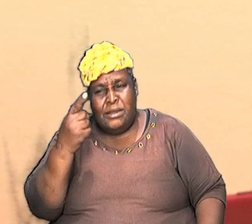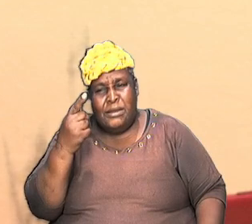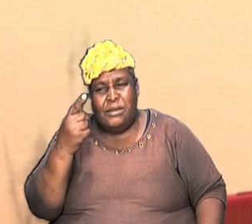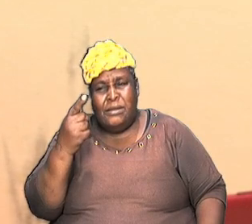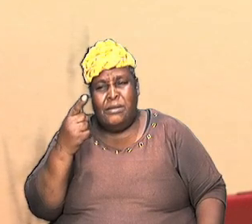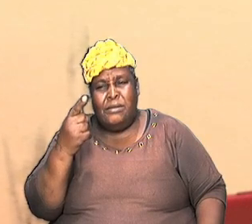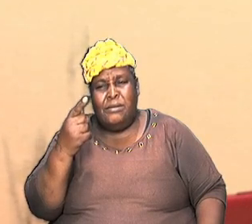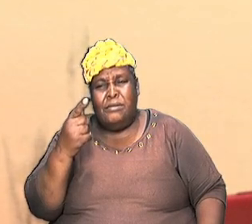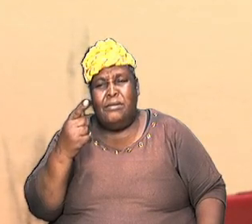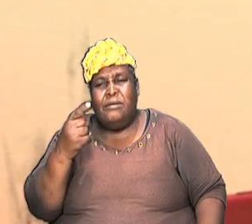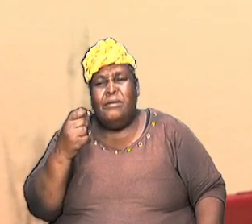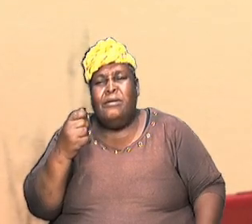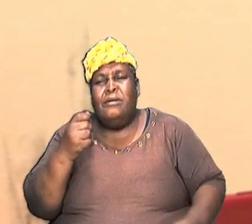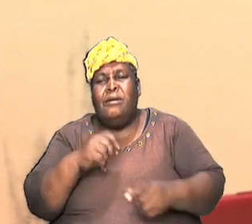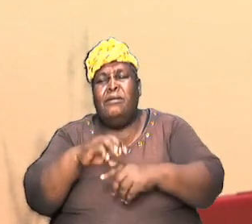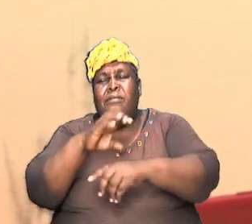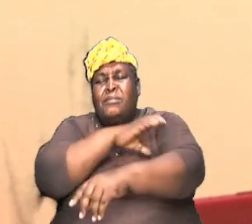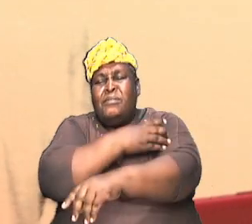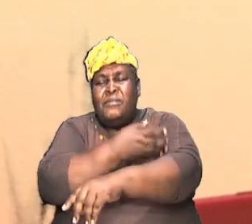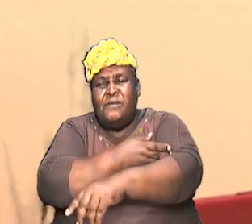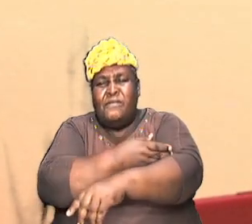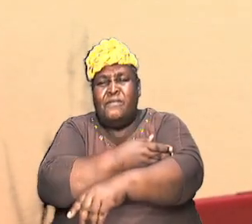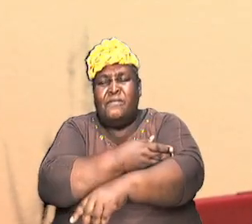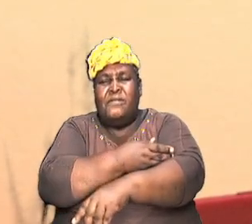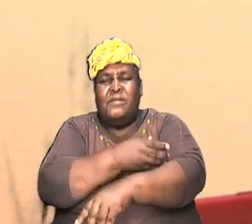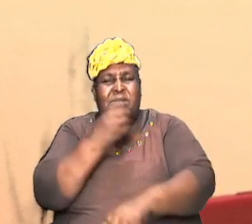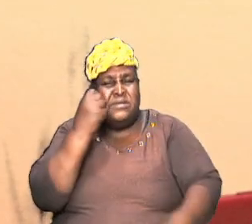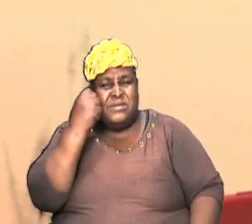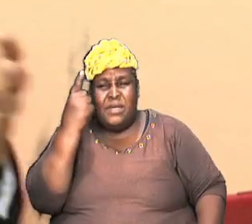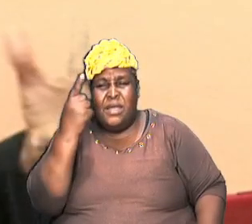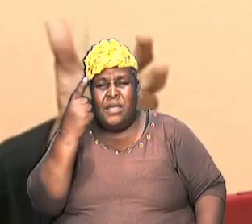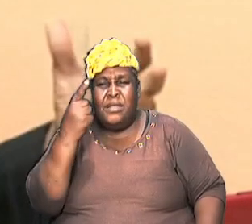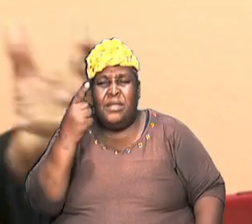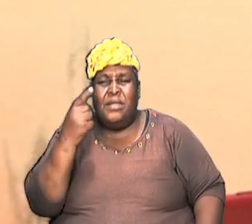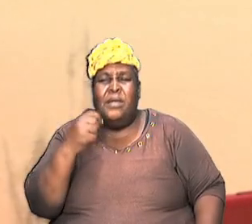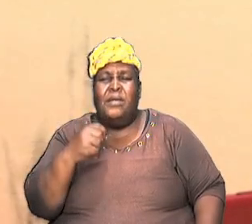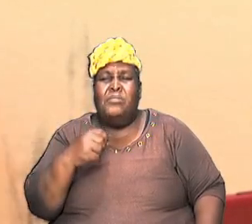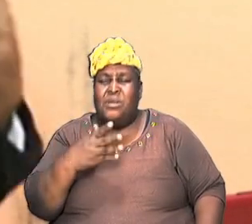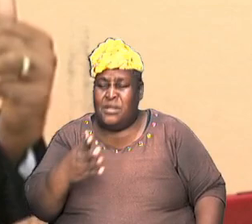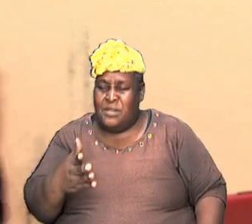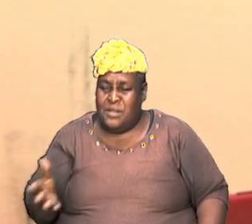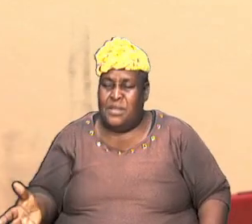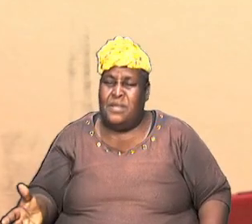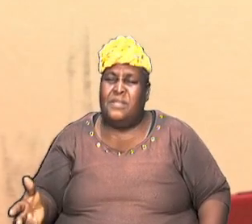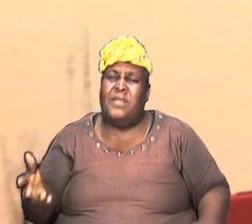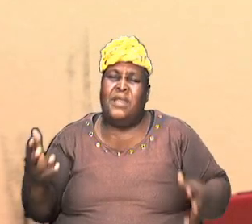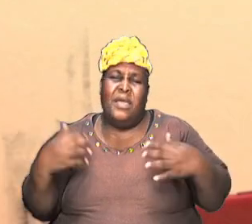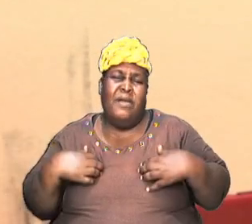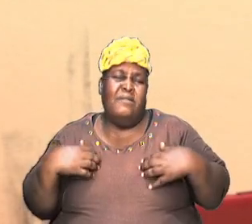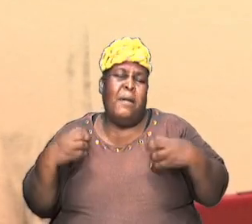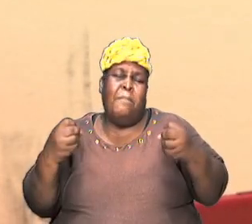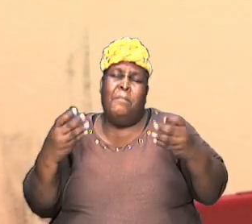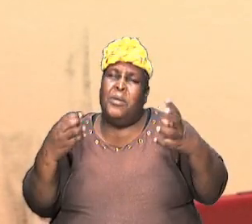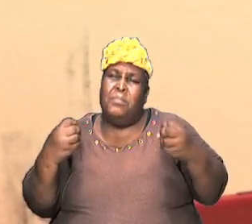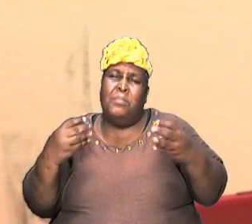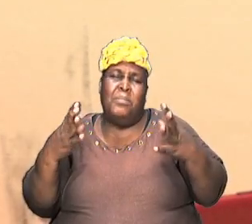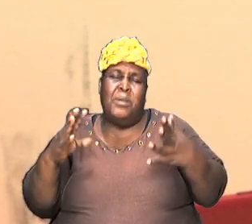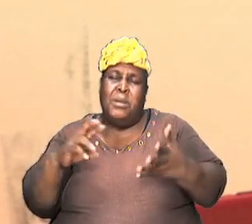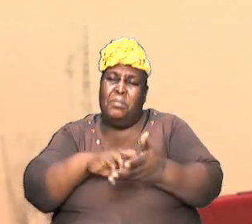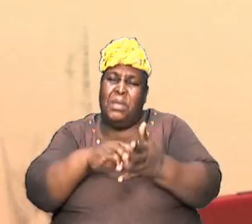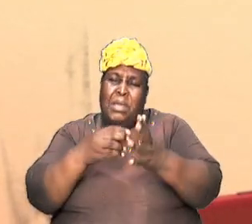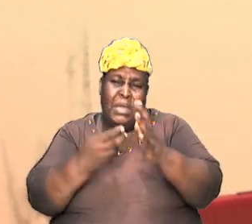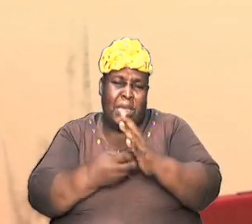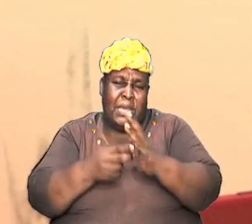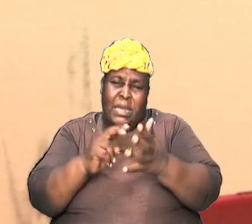a powerful event but an event that had a lot of significance and symbolism